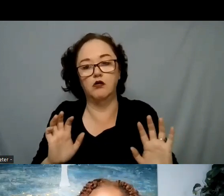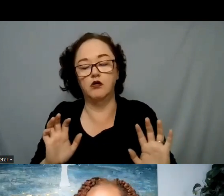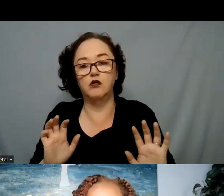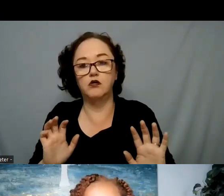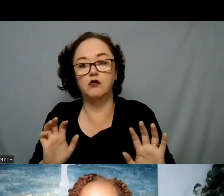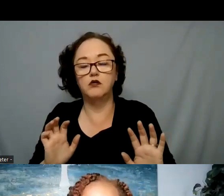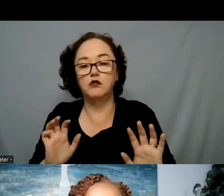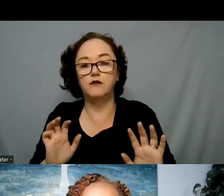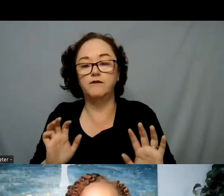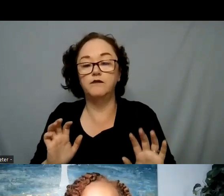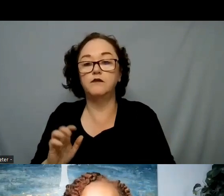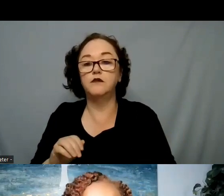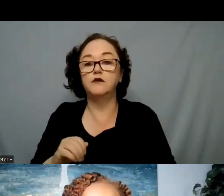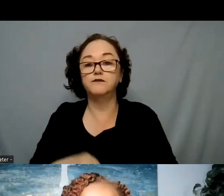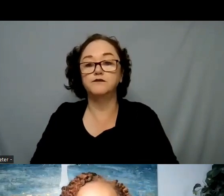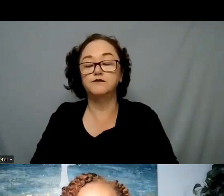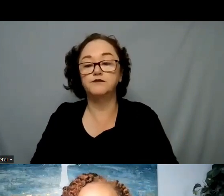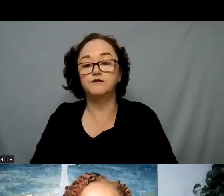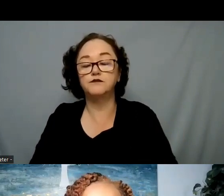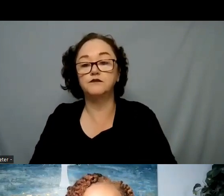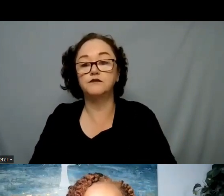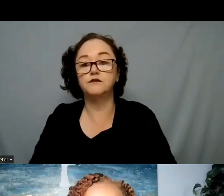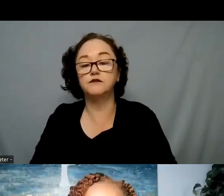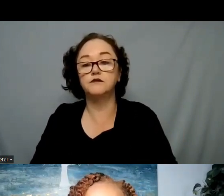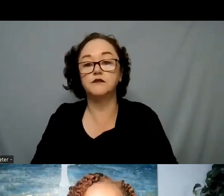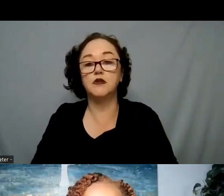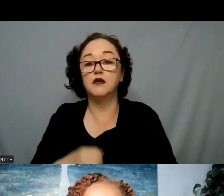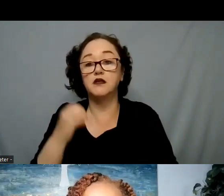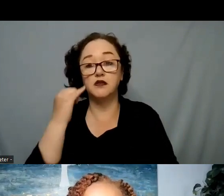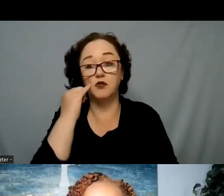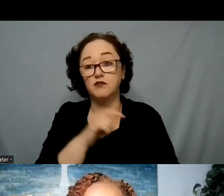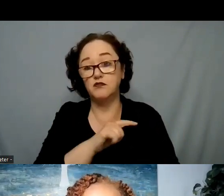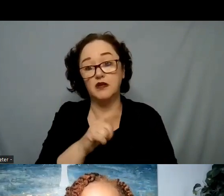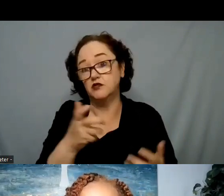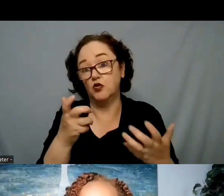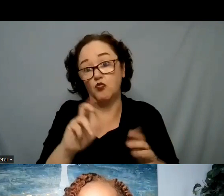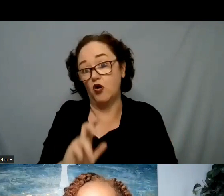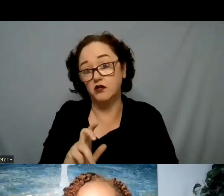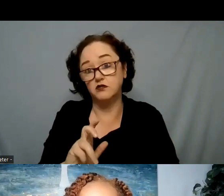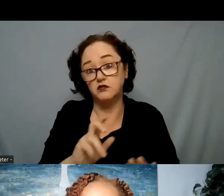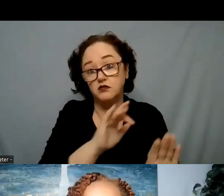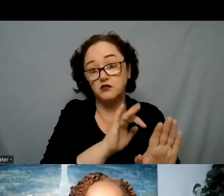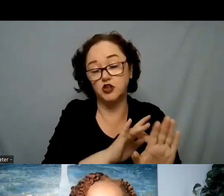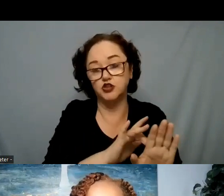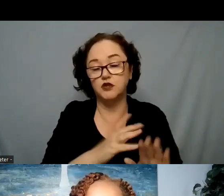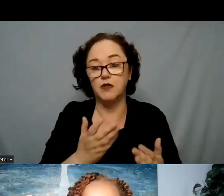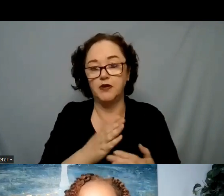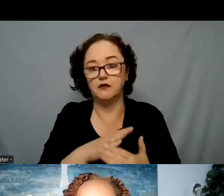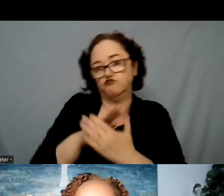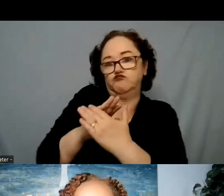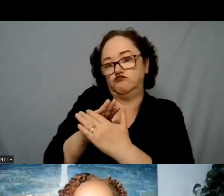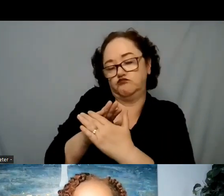if somebody isn't in a space to receive that they might put up and so